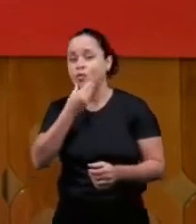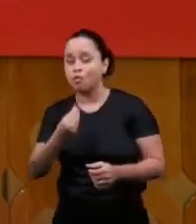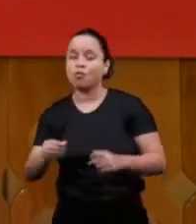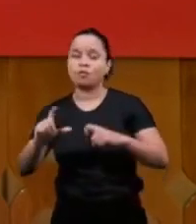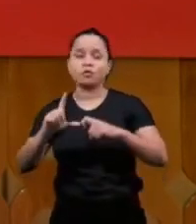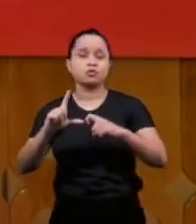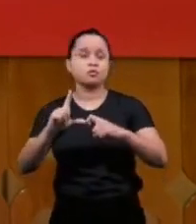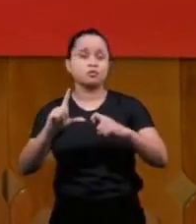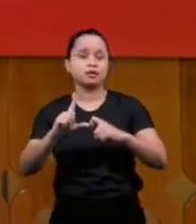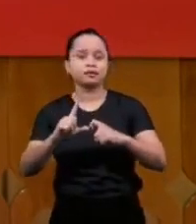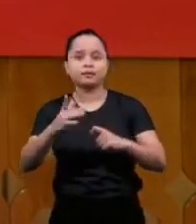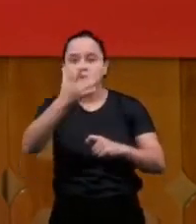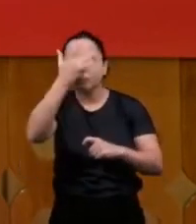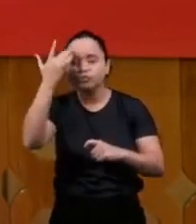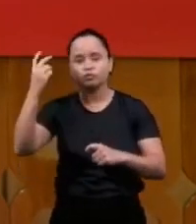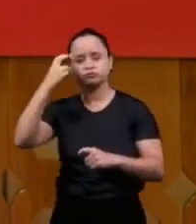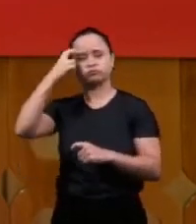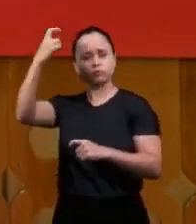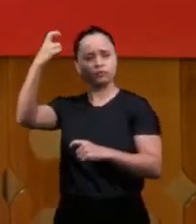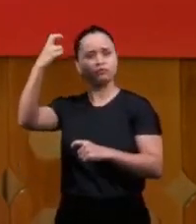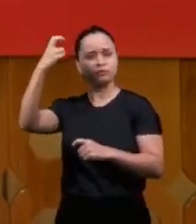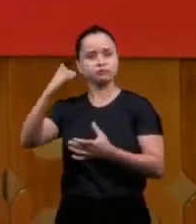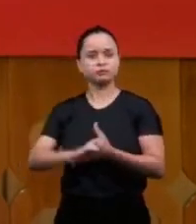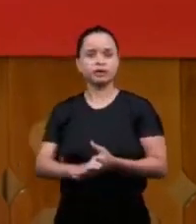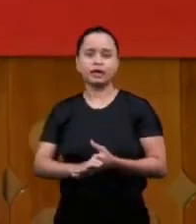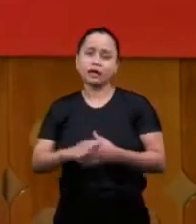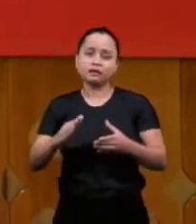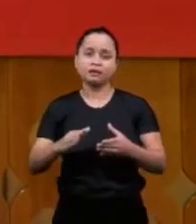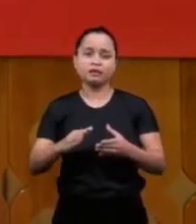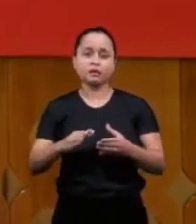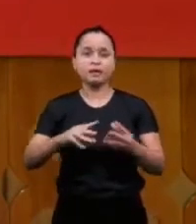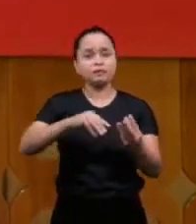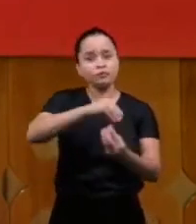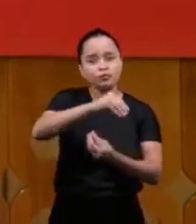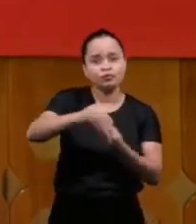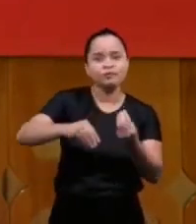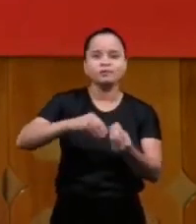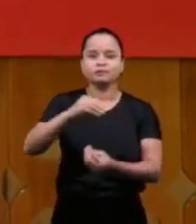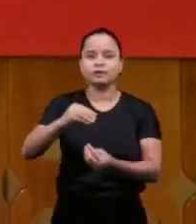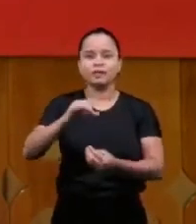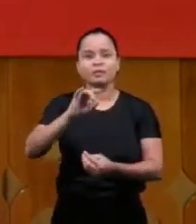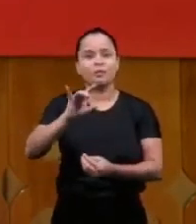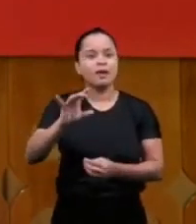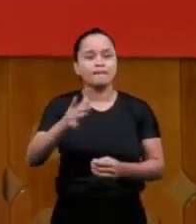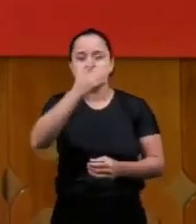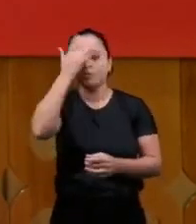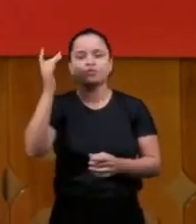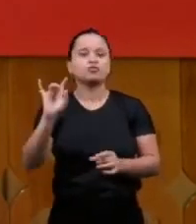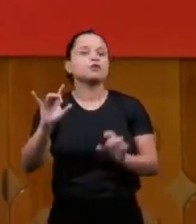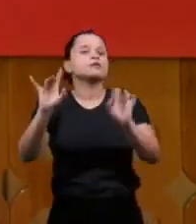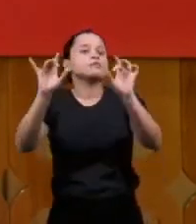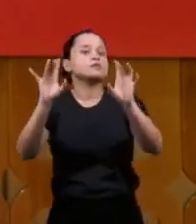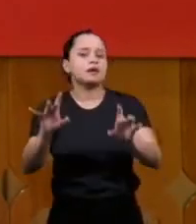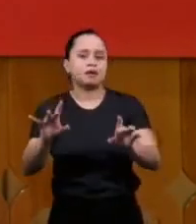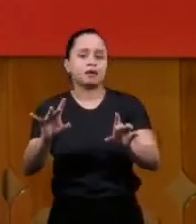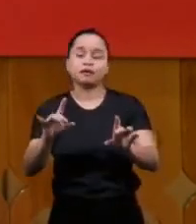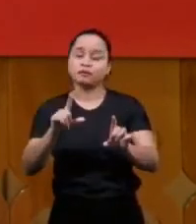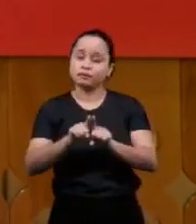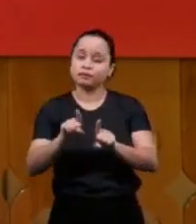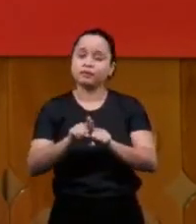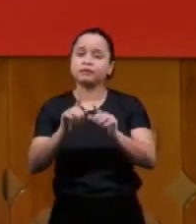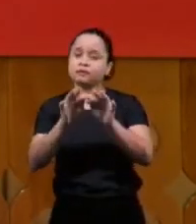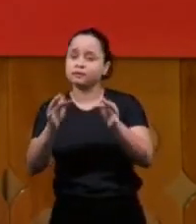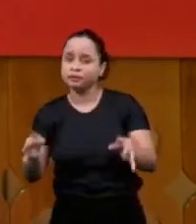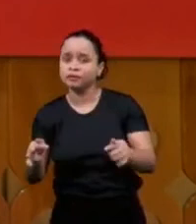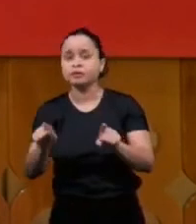cultural look the doctrine strengthens the body why does it